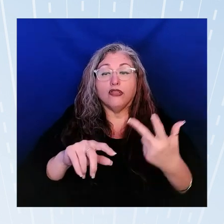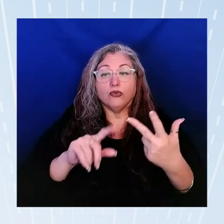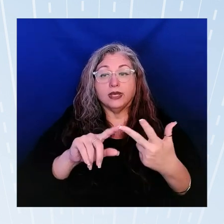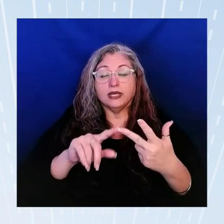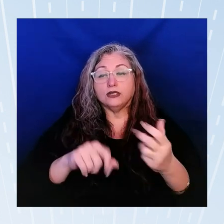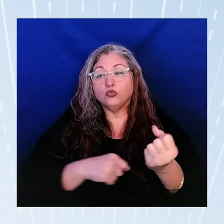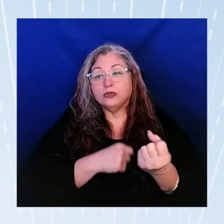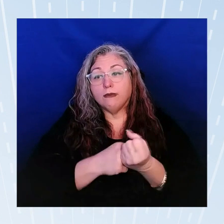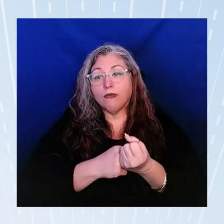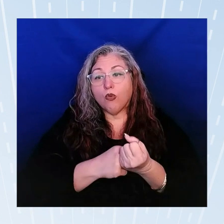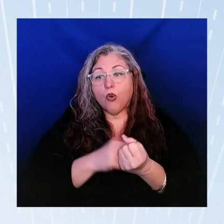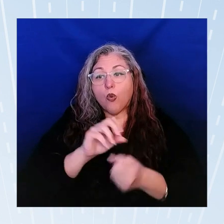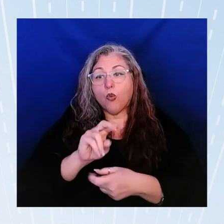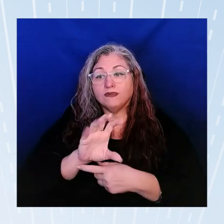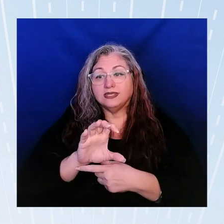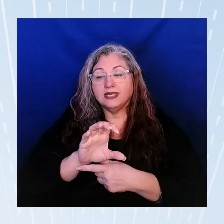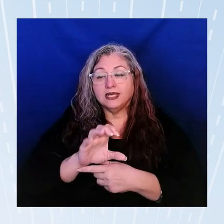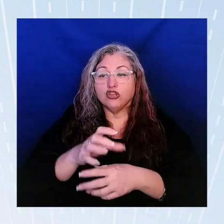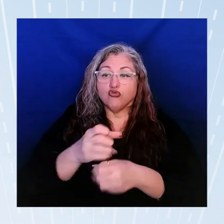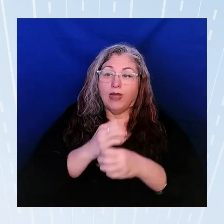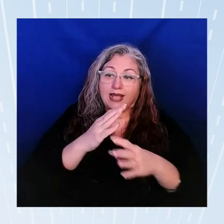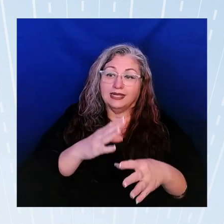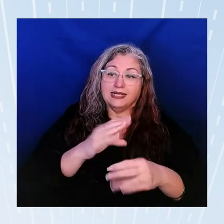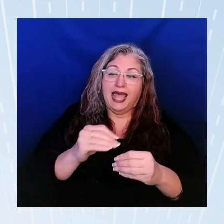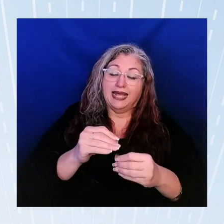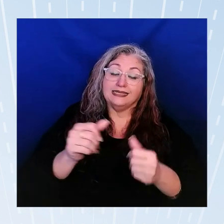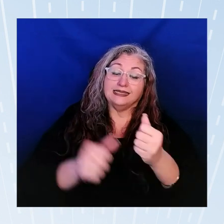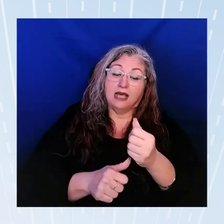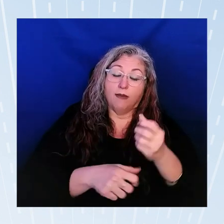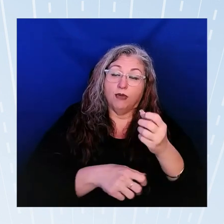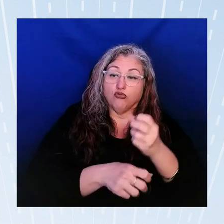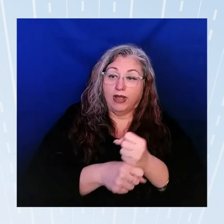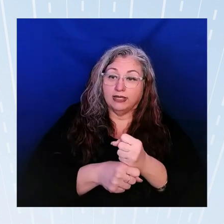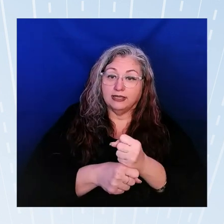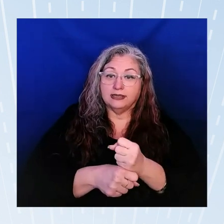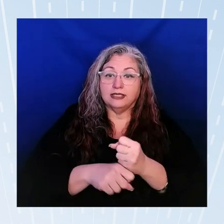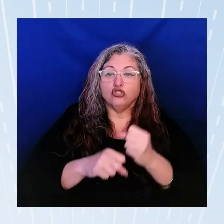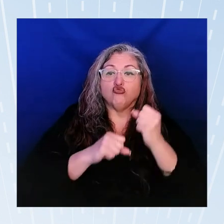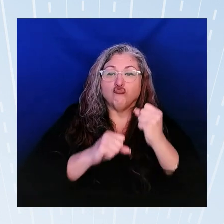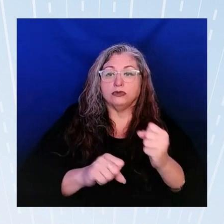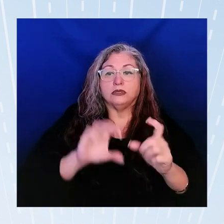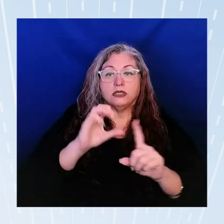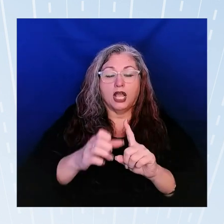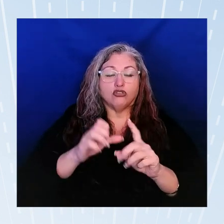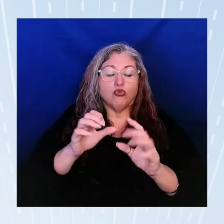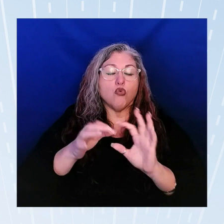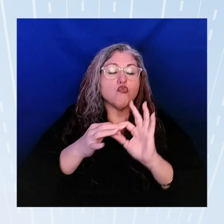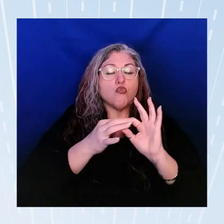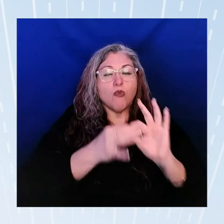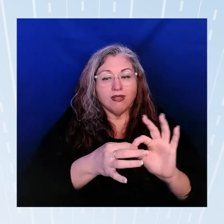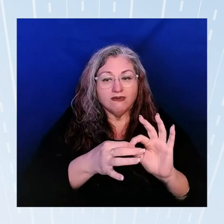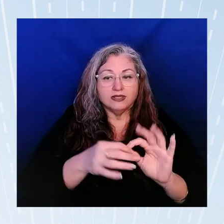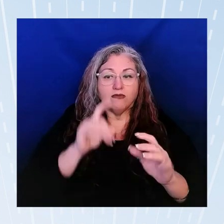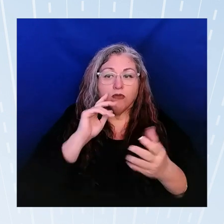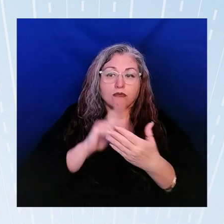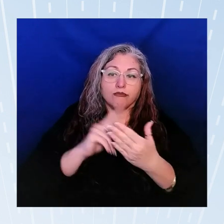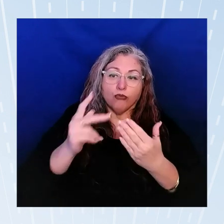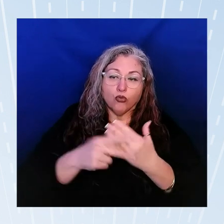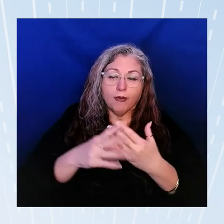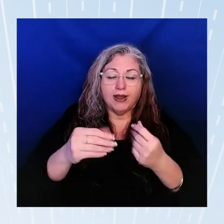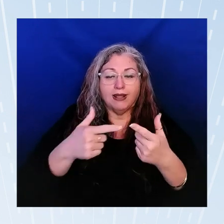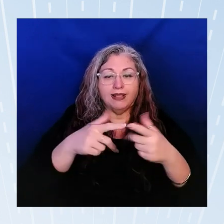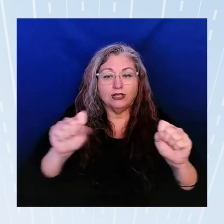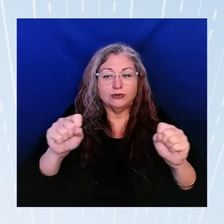OVC grantees and sub grantees to strengthen the cultural relevance of programs and linguistic